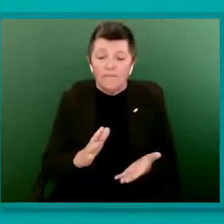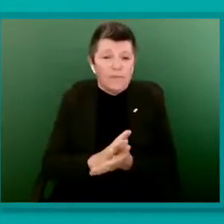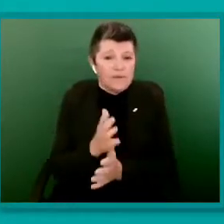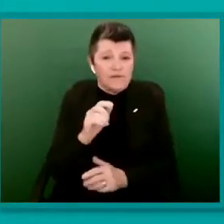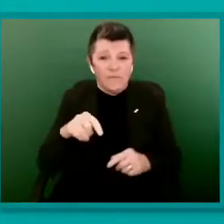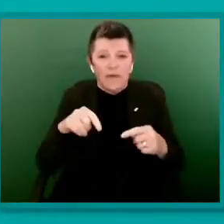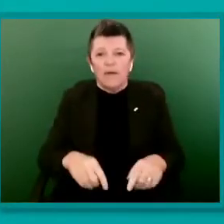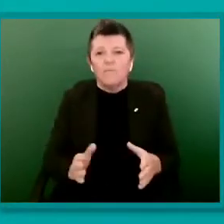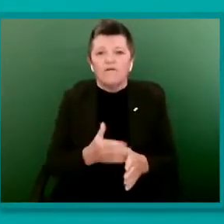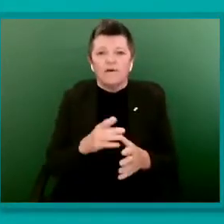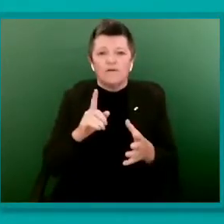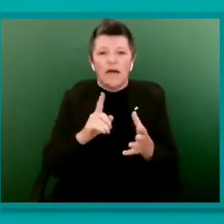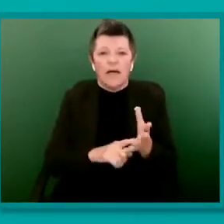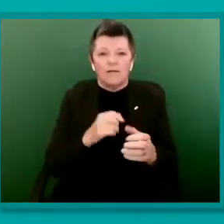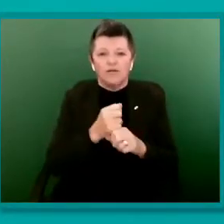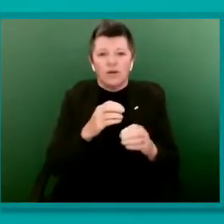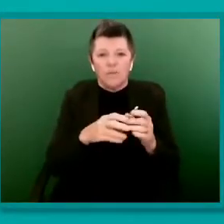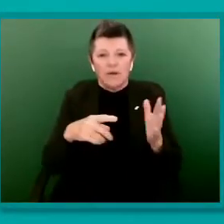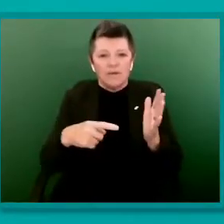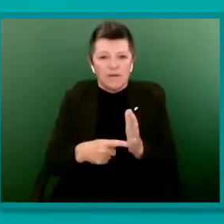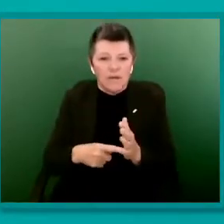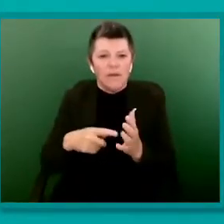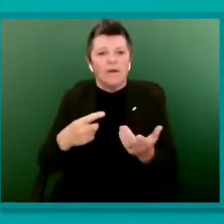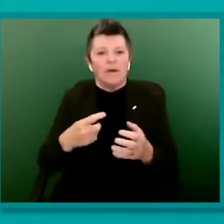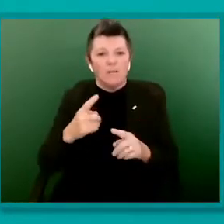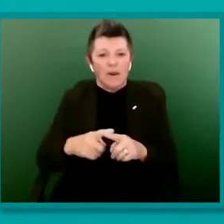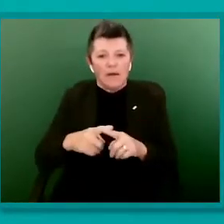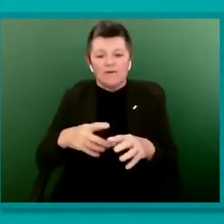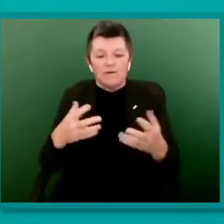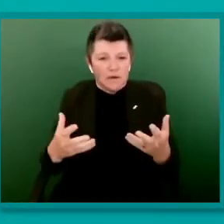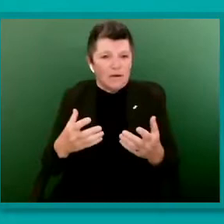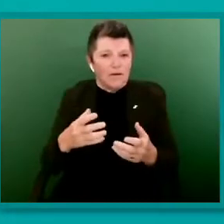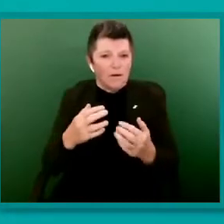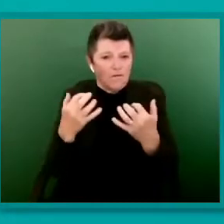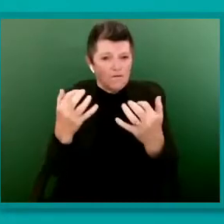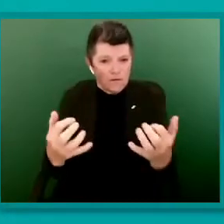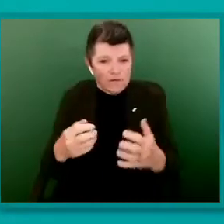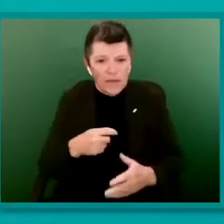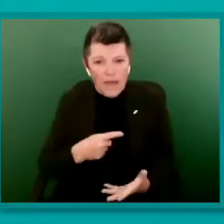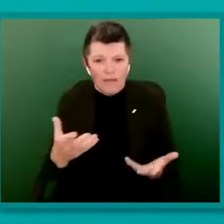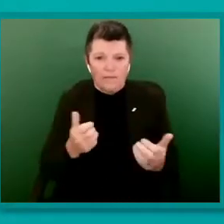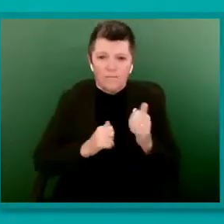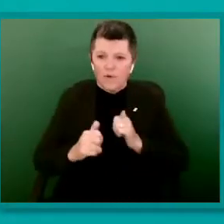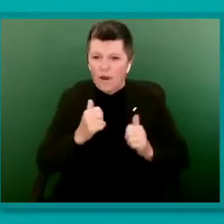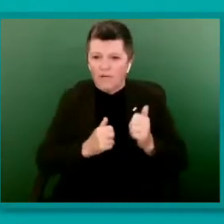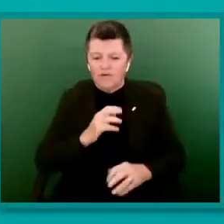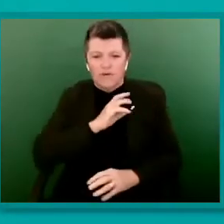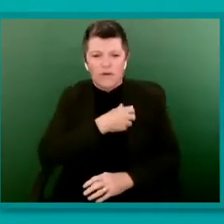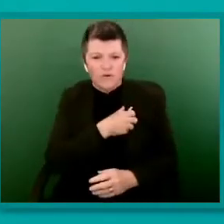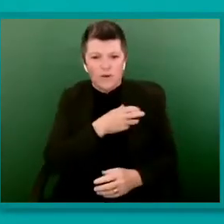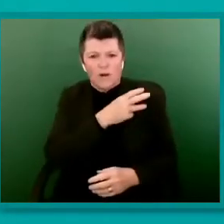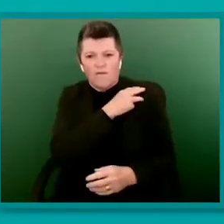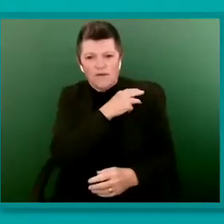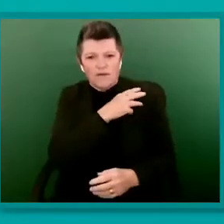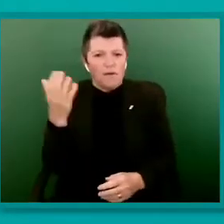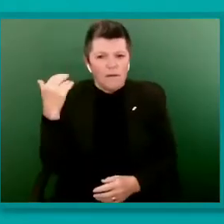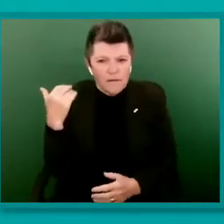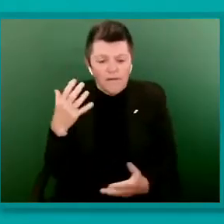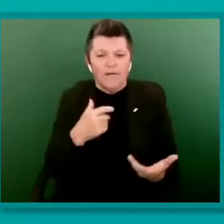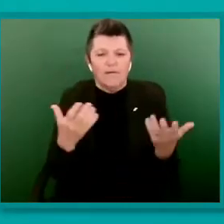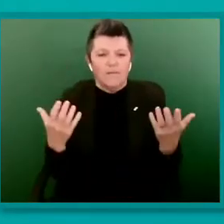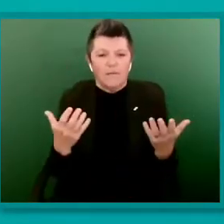a proud trade unionist and a union officer before coming into parliament. And I think it's on a personal level,